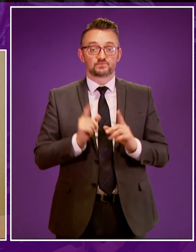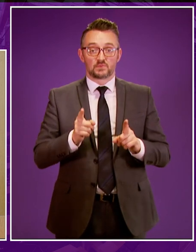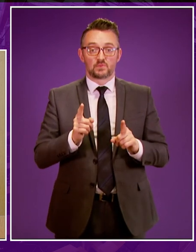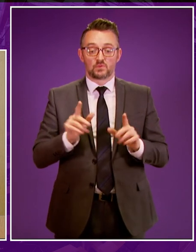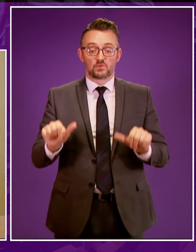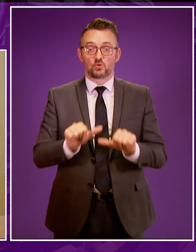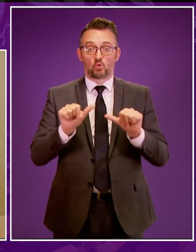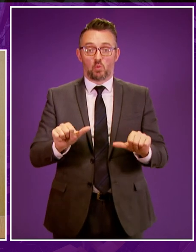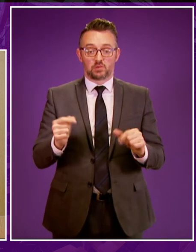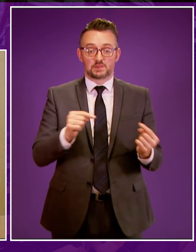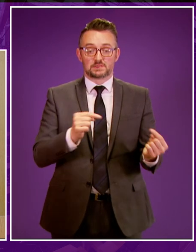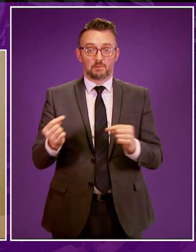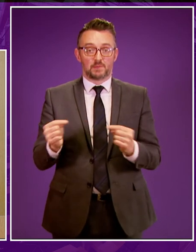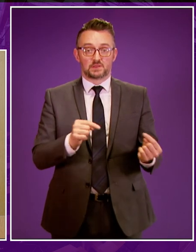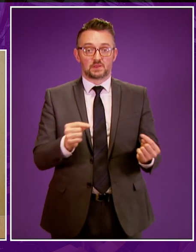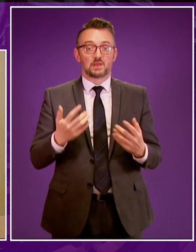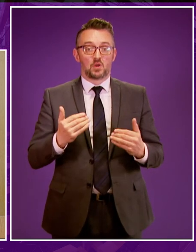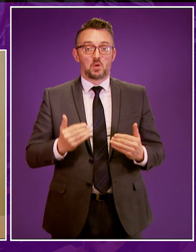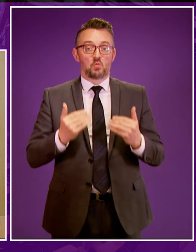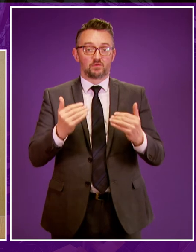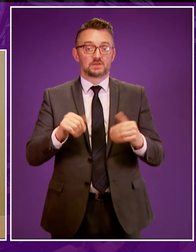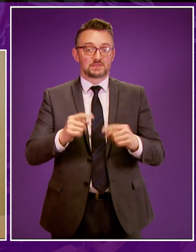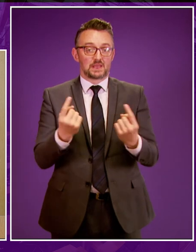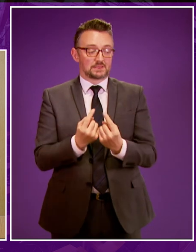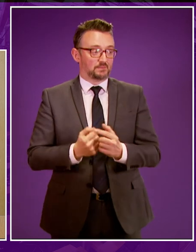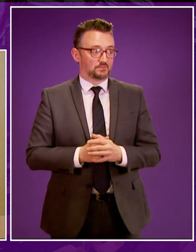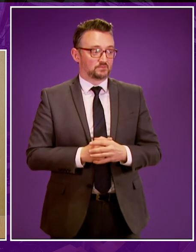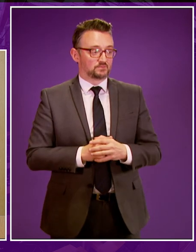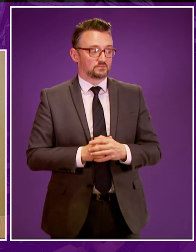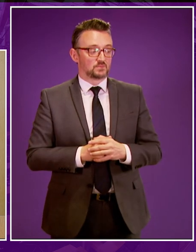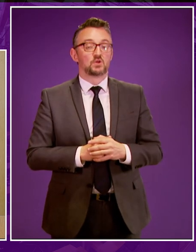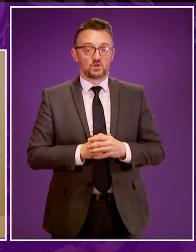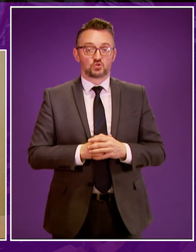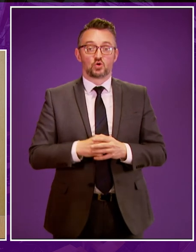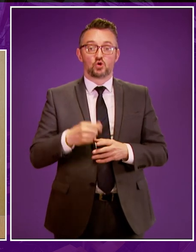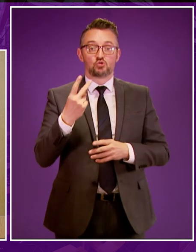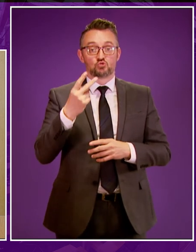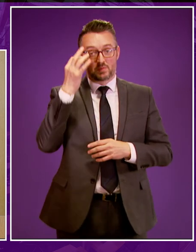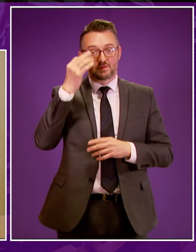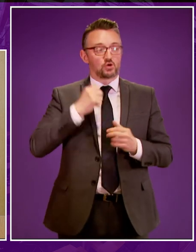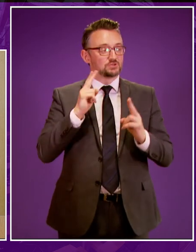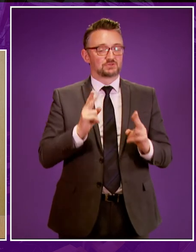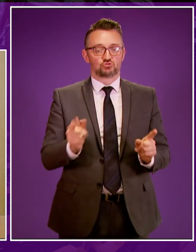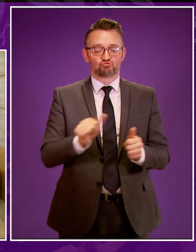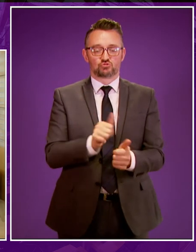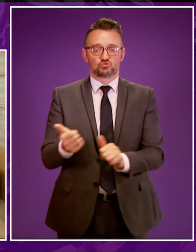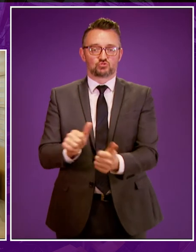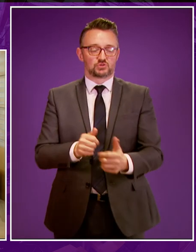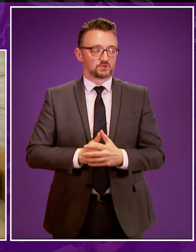that concludes our debate we'll now move on to the next item of business and we'll just take a few moments for members to change seats thanks for